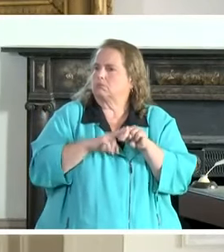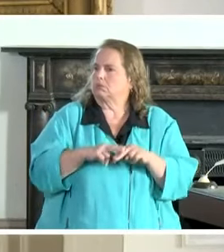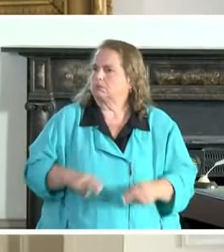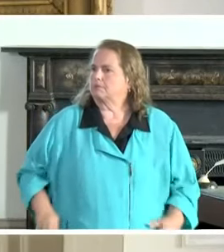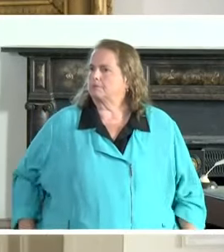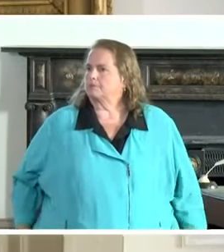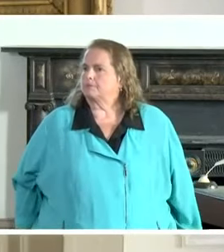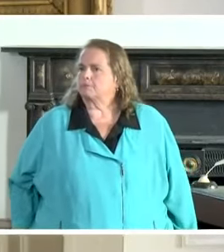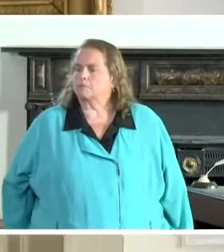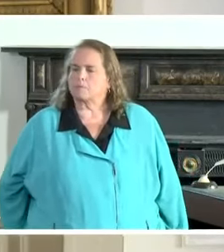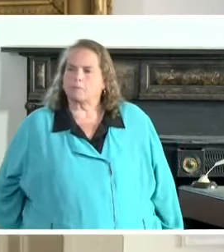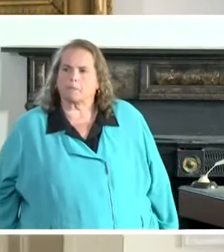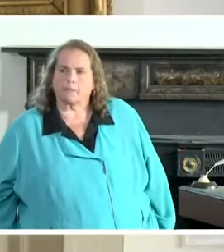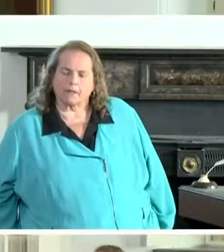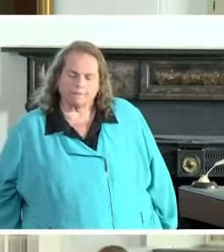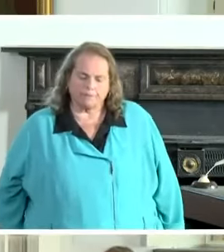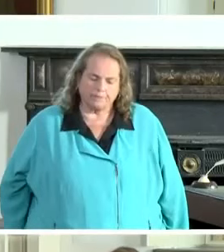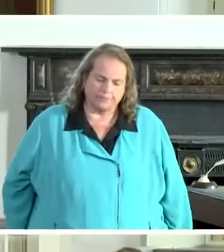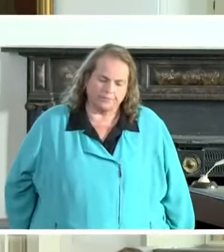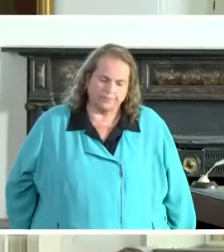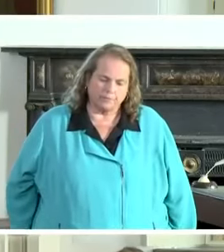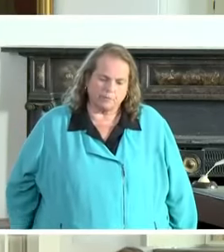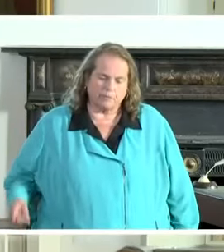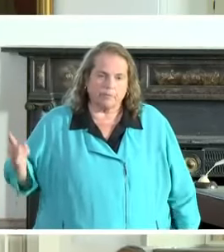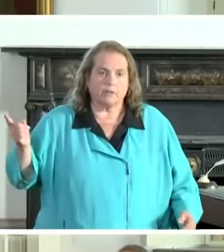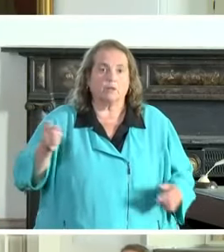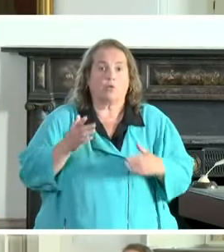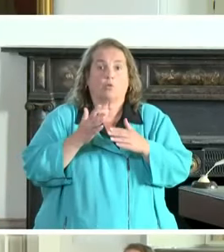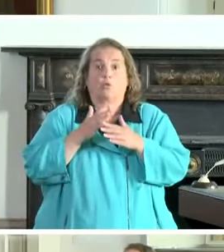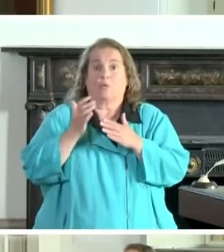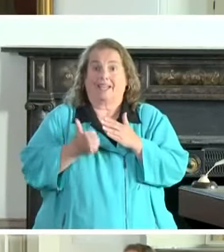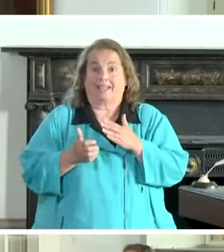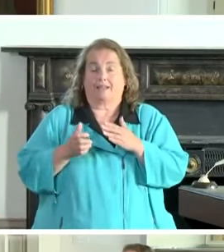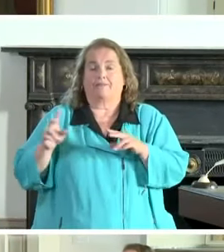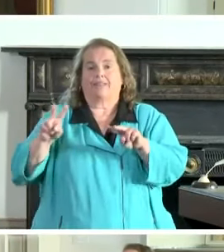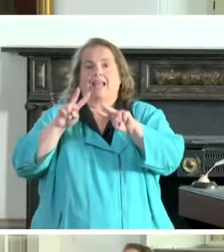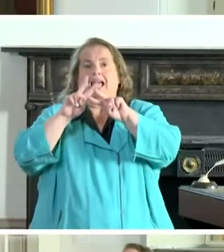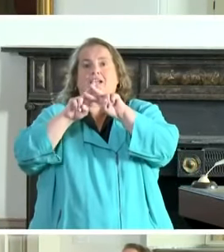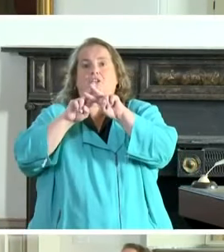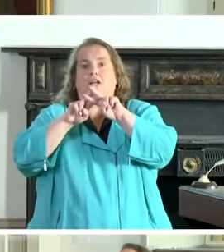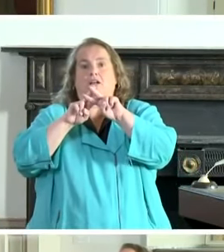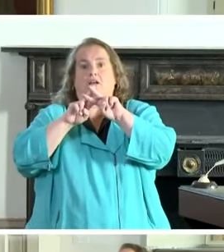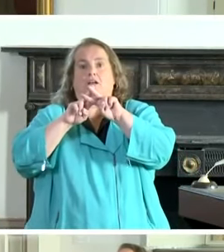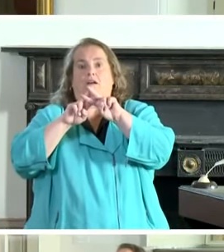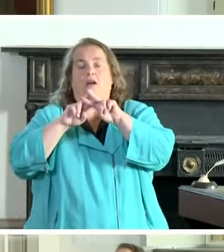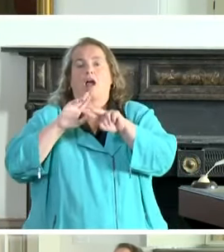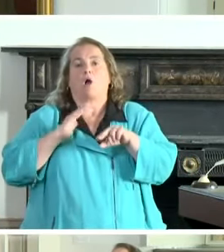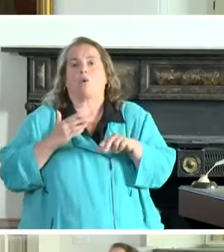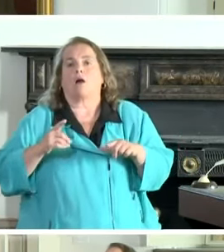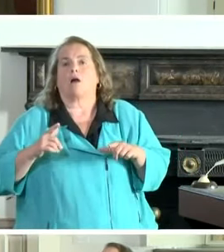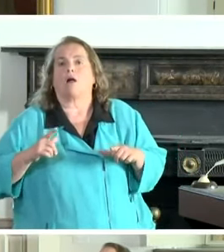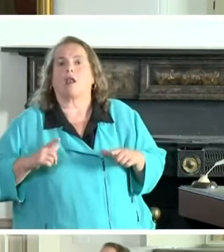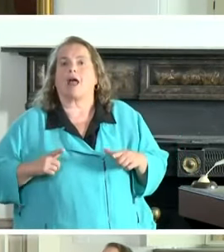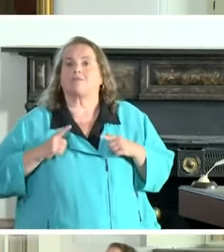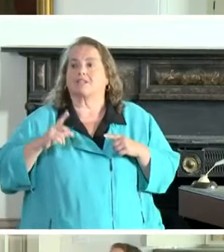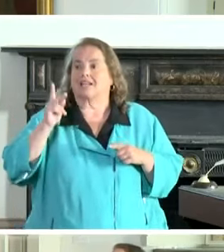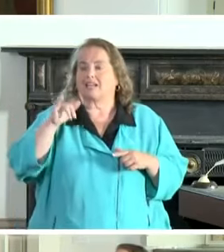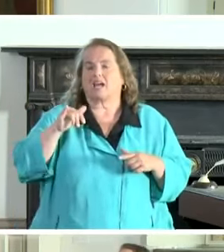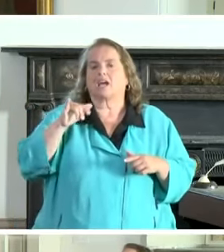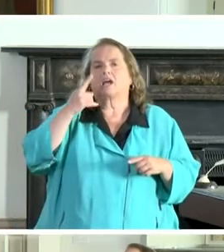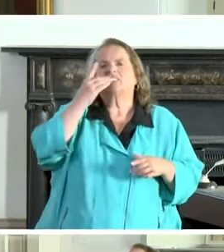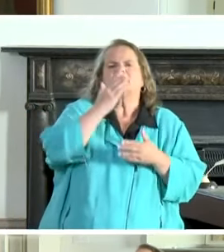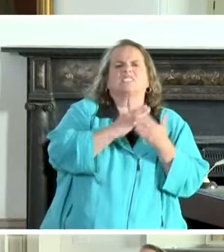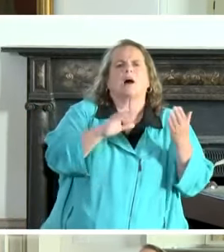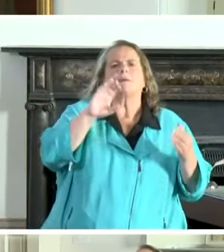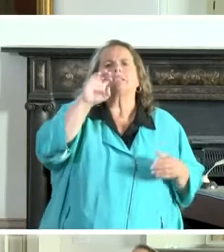All right. If over the weekend, there was the hashtag All Lives on Kentucky, where some celebrities, including Loron